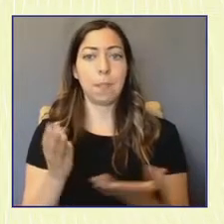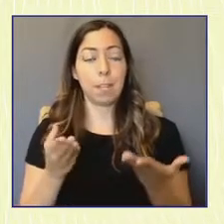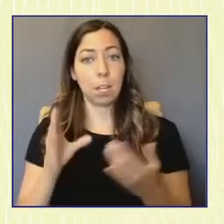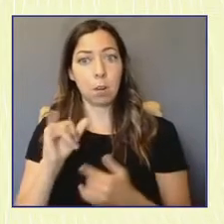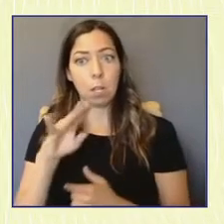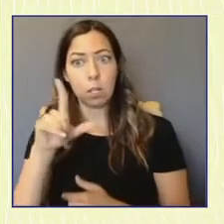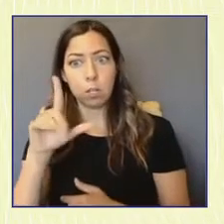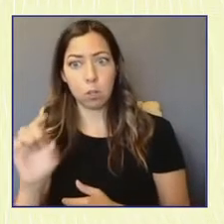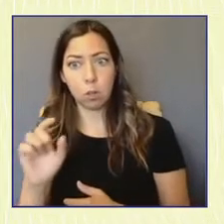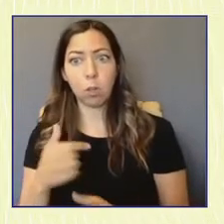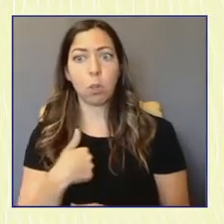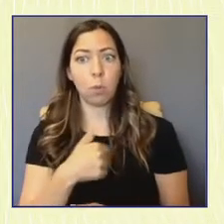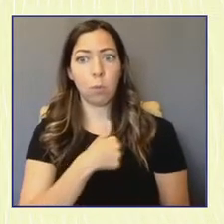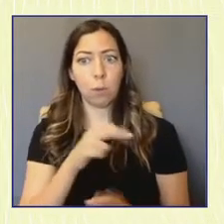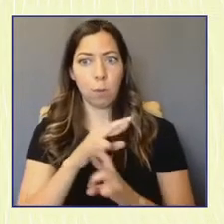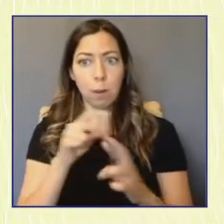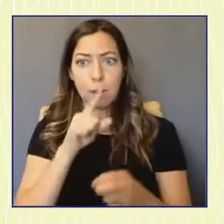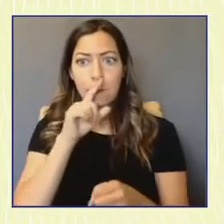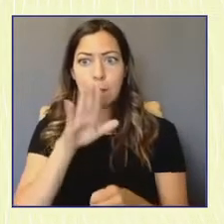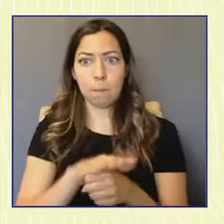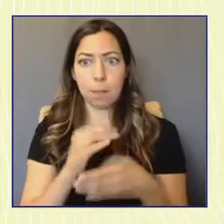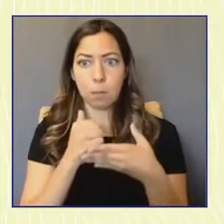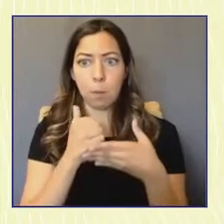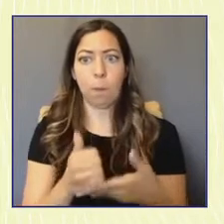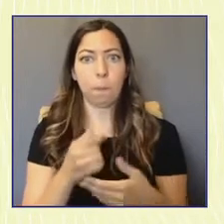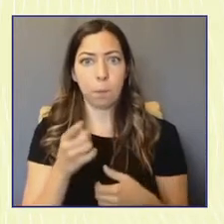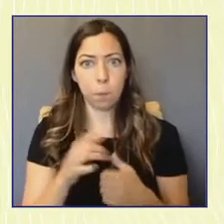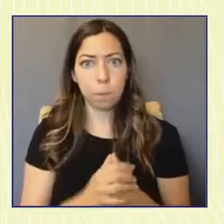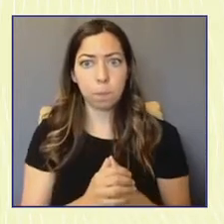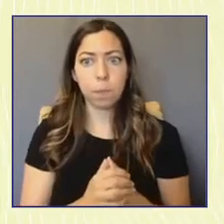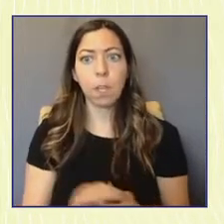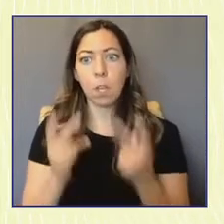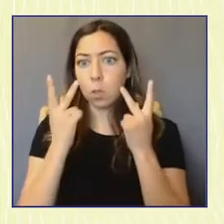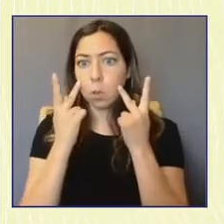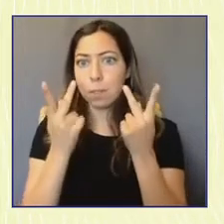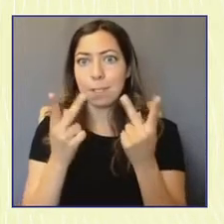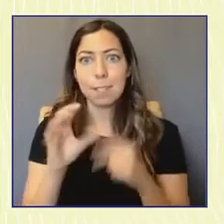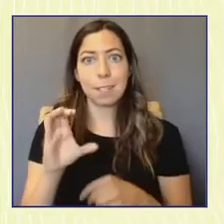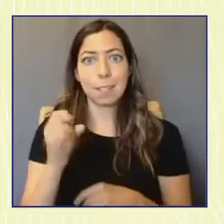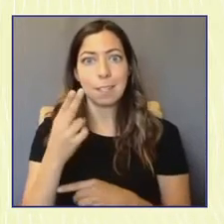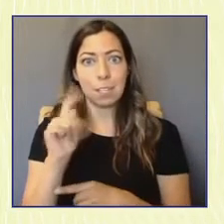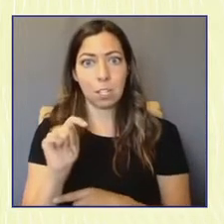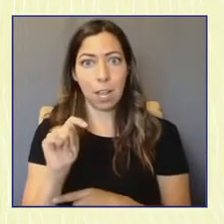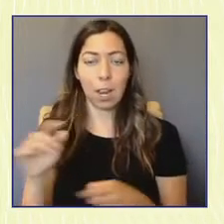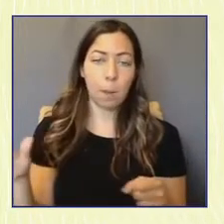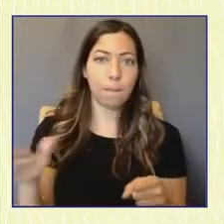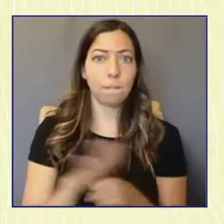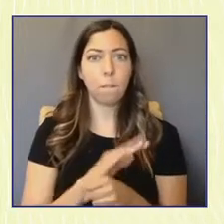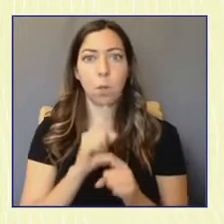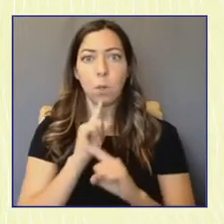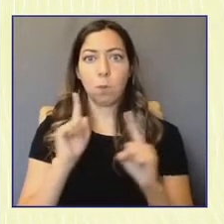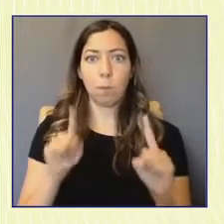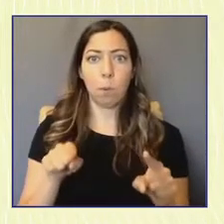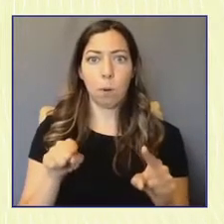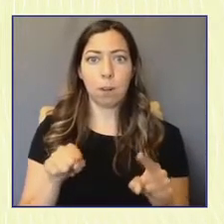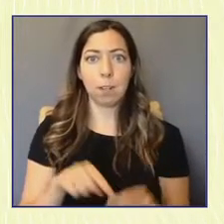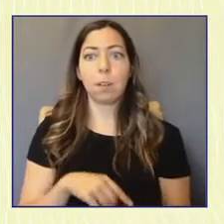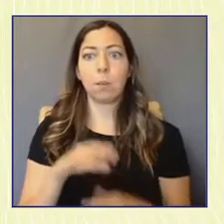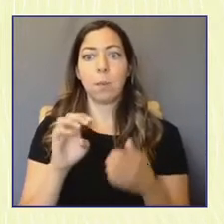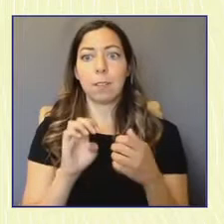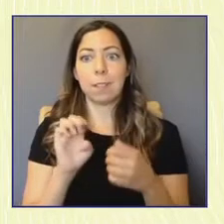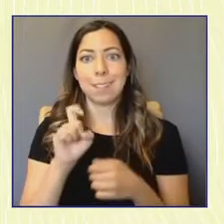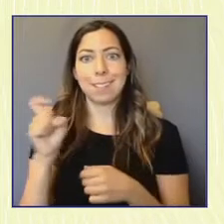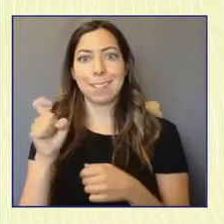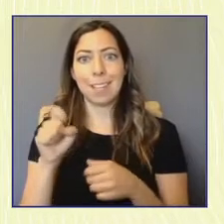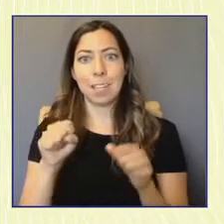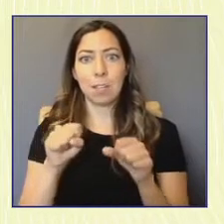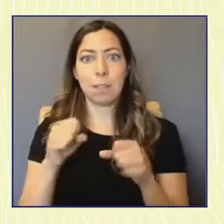Right now, on our Circle Growing Voters page, which you can see linked in the chat, you'll find our full report, which includes an executive summary with major findings